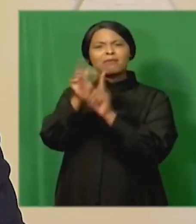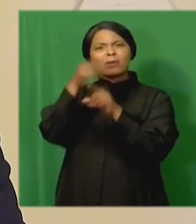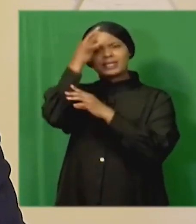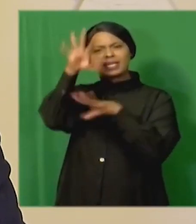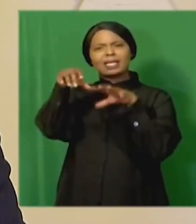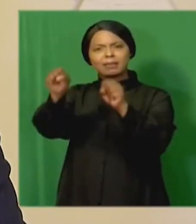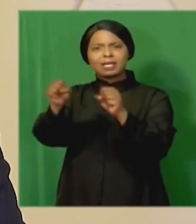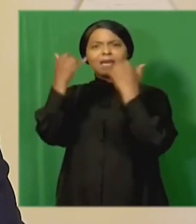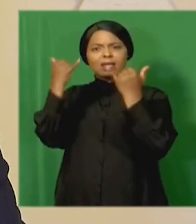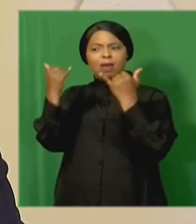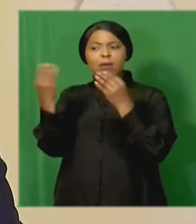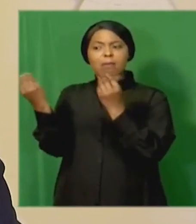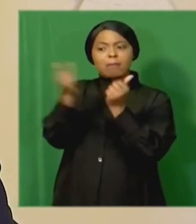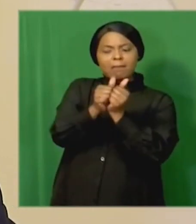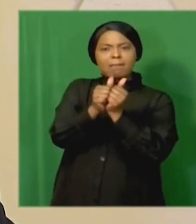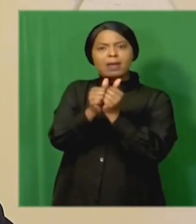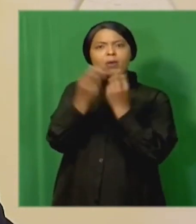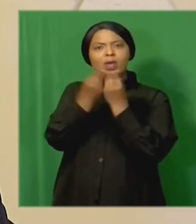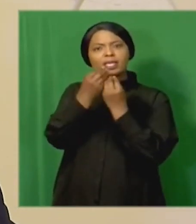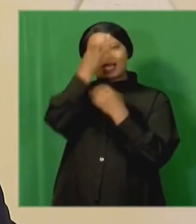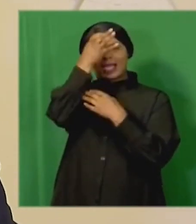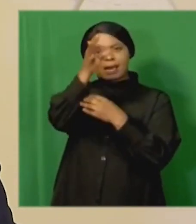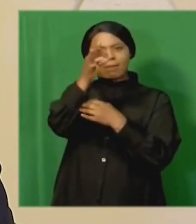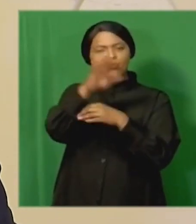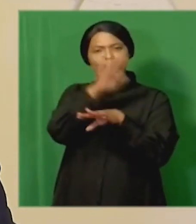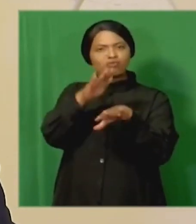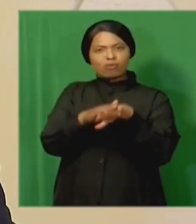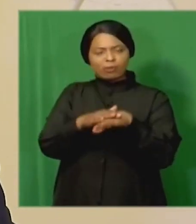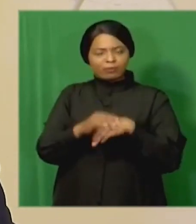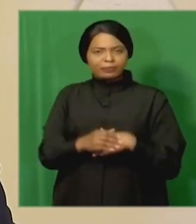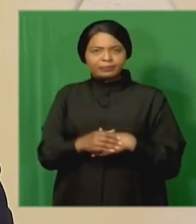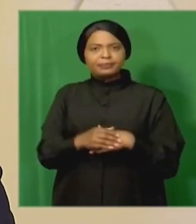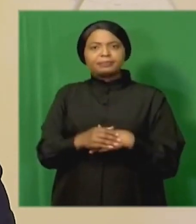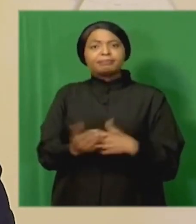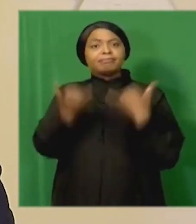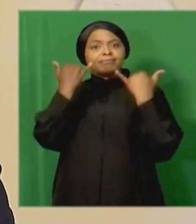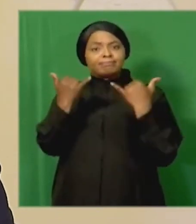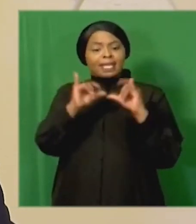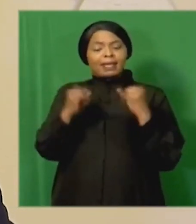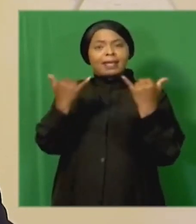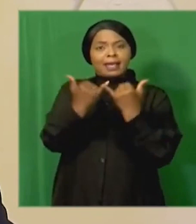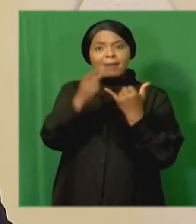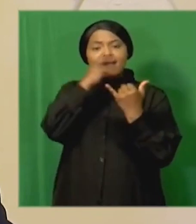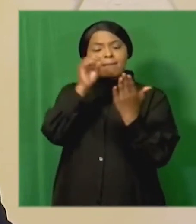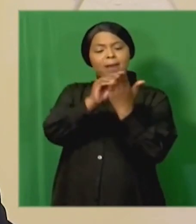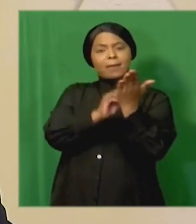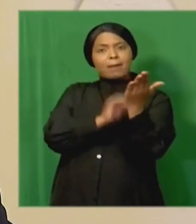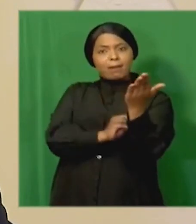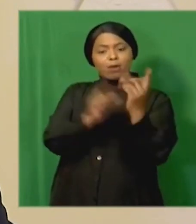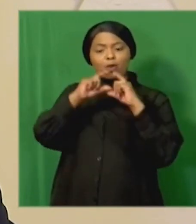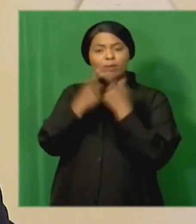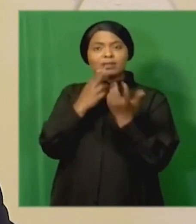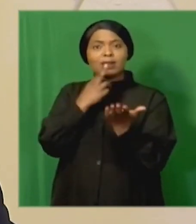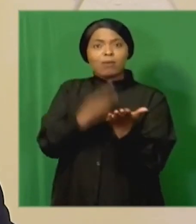ban them from doing business with the state in addition to the people and companies named in the commission's report